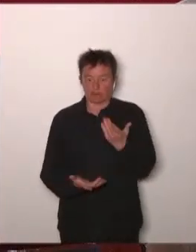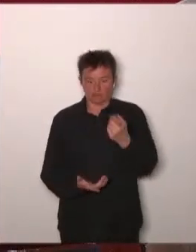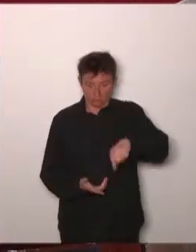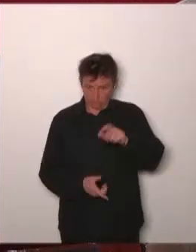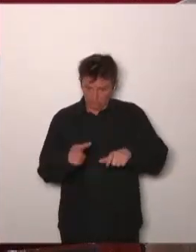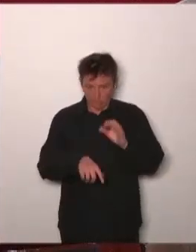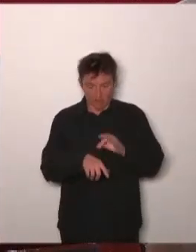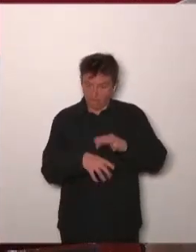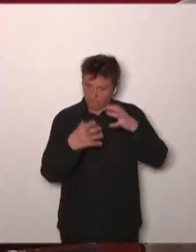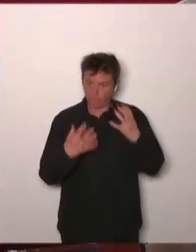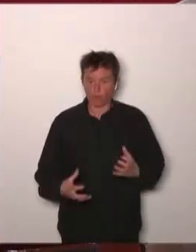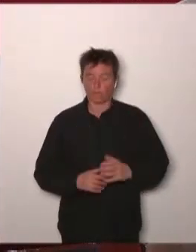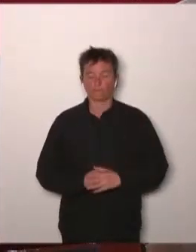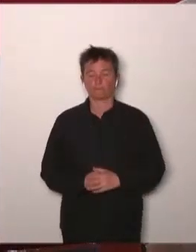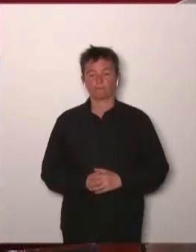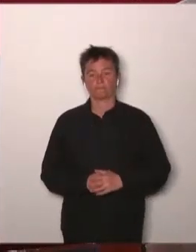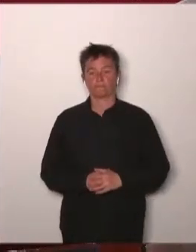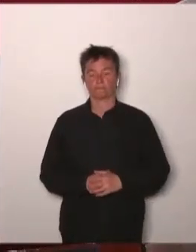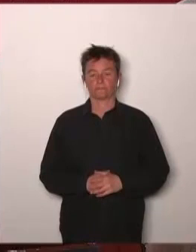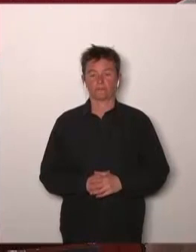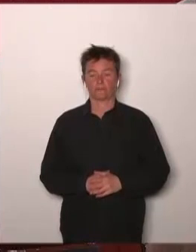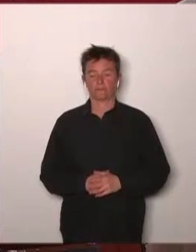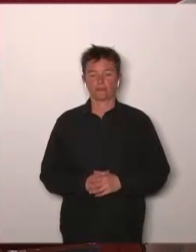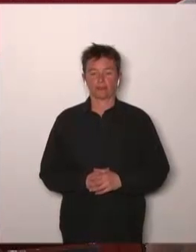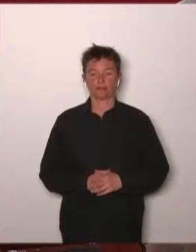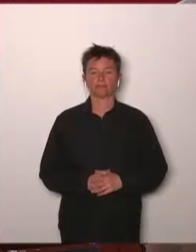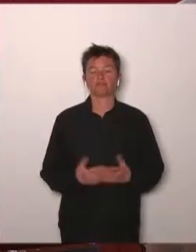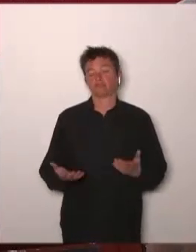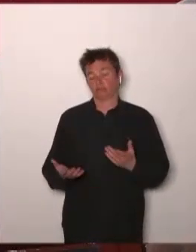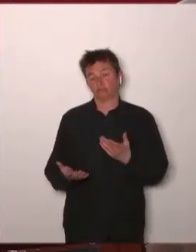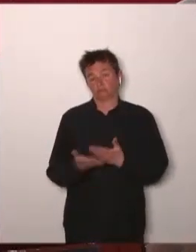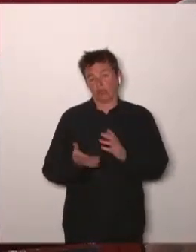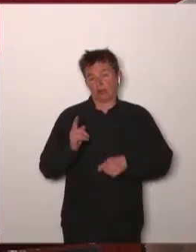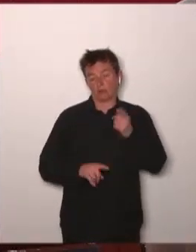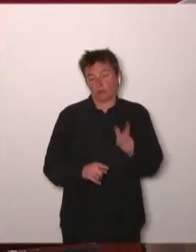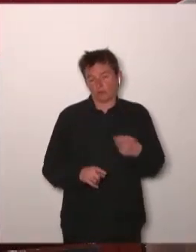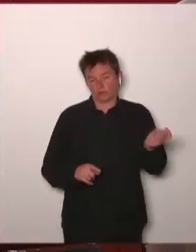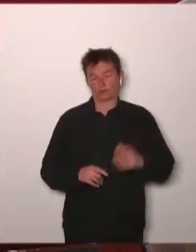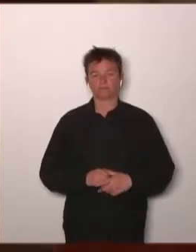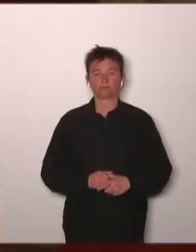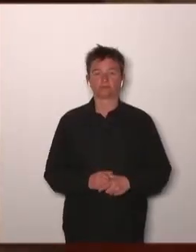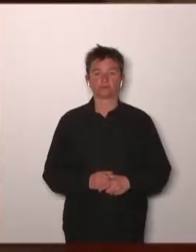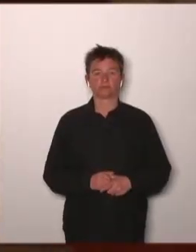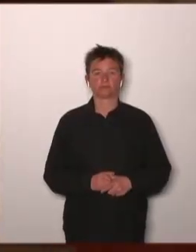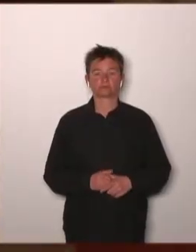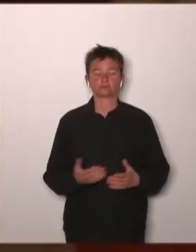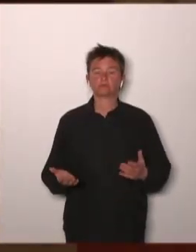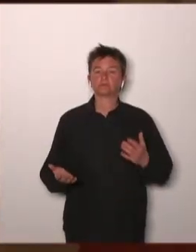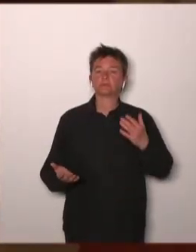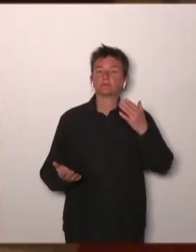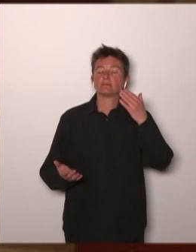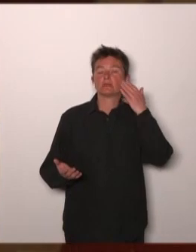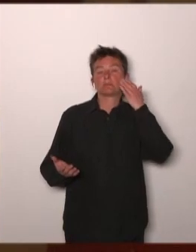-chance issue. It's very important. If we have to have so many more data, so many more studies,